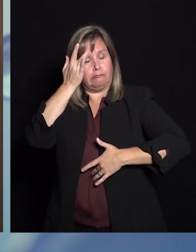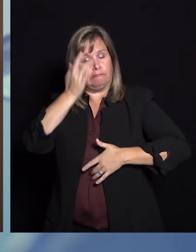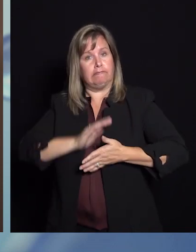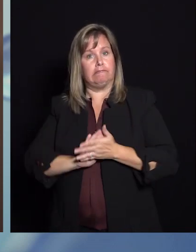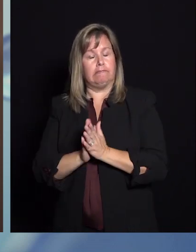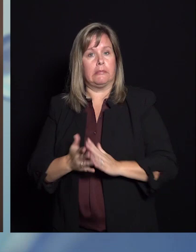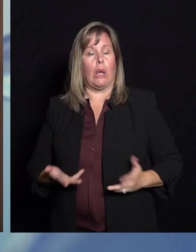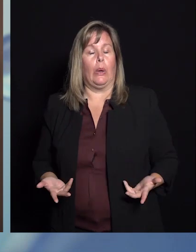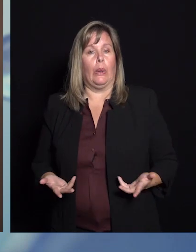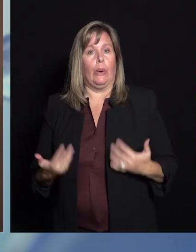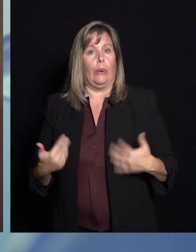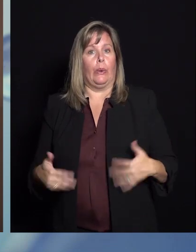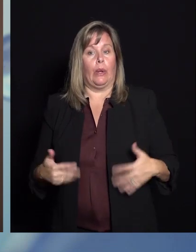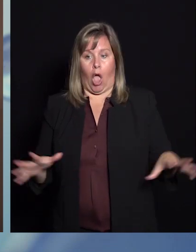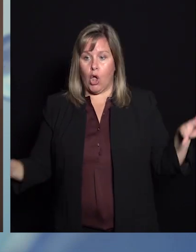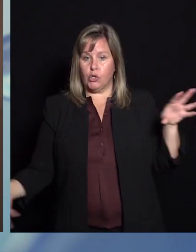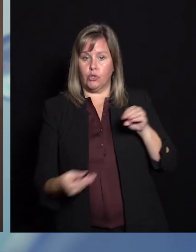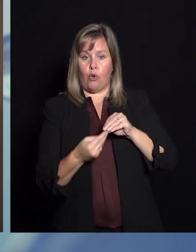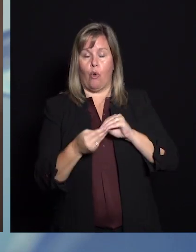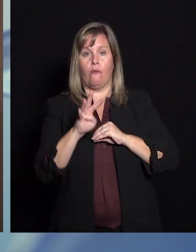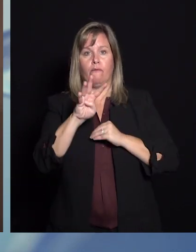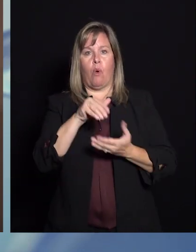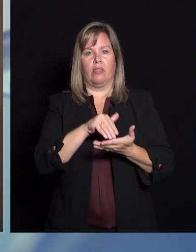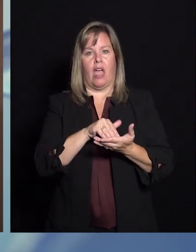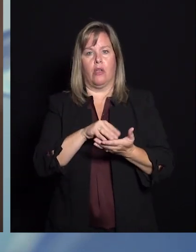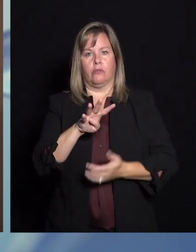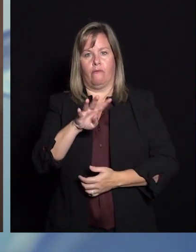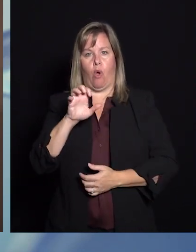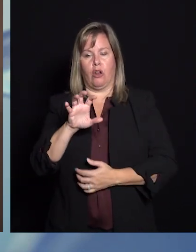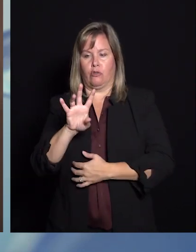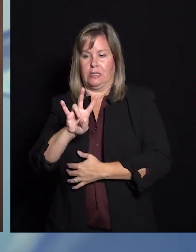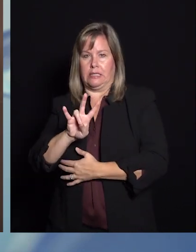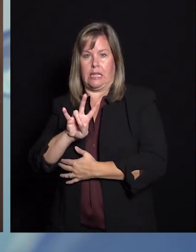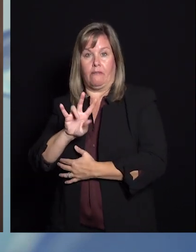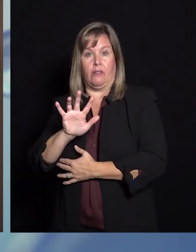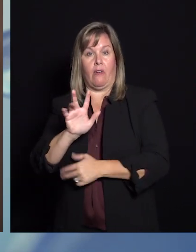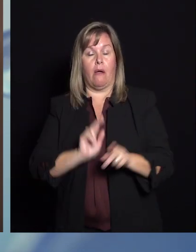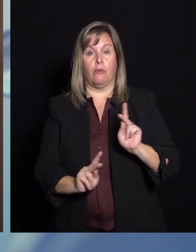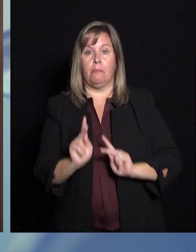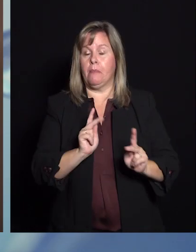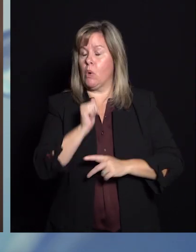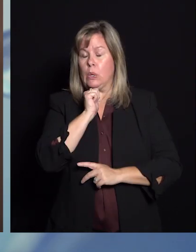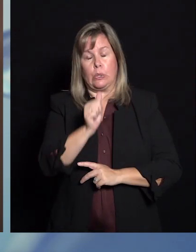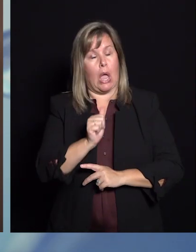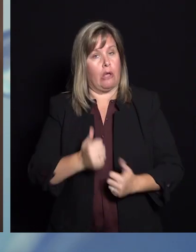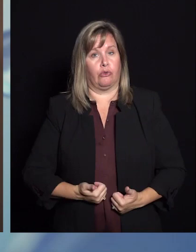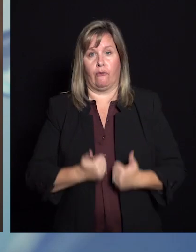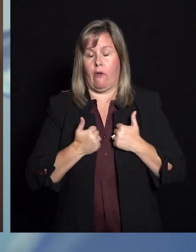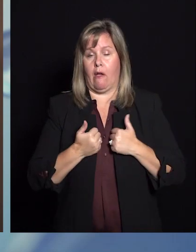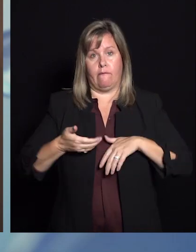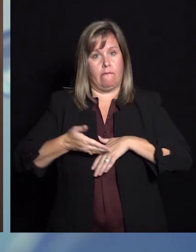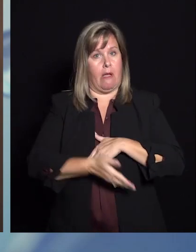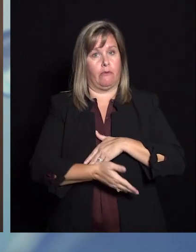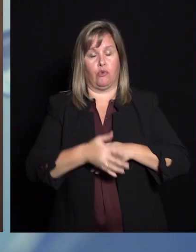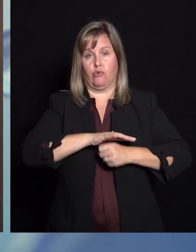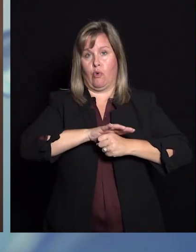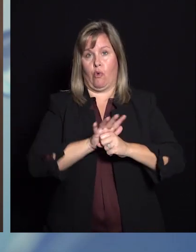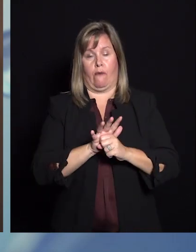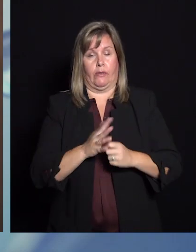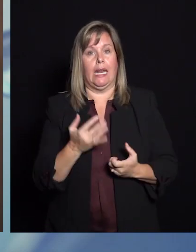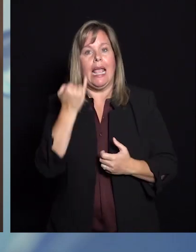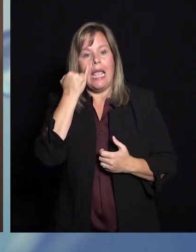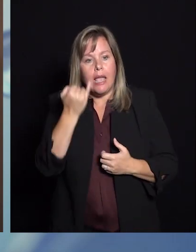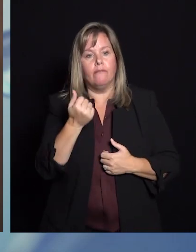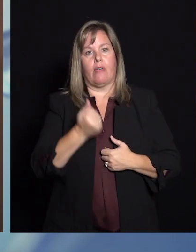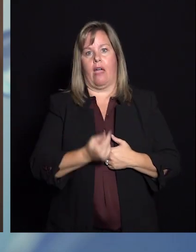For a total of 4,475 people here in Kent County not surviving COVID-19, assuming